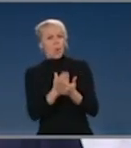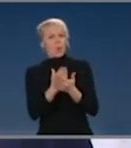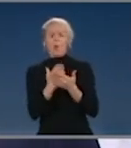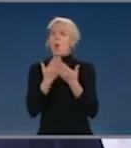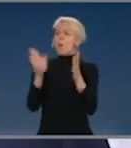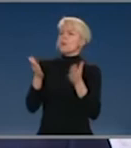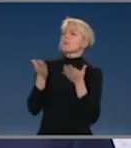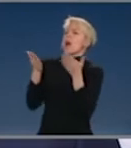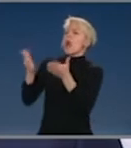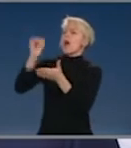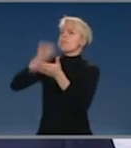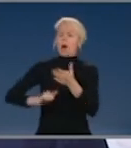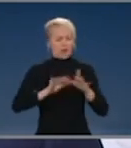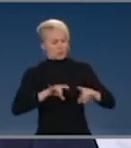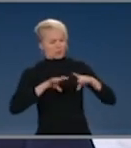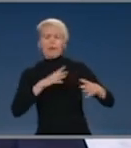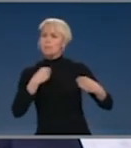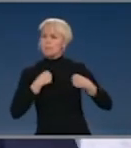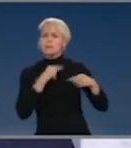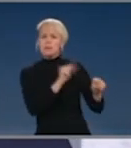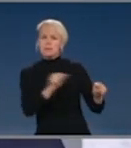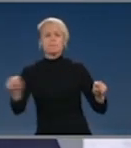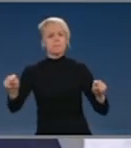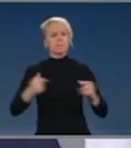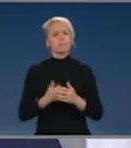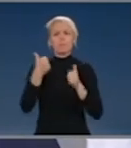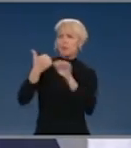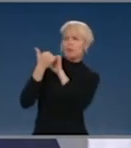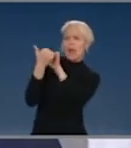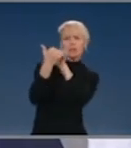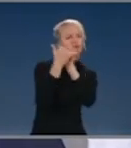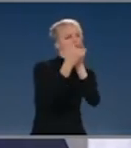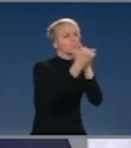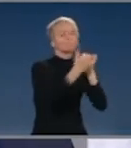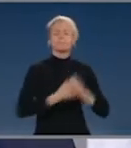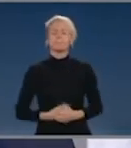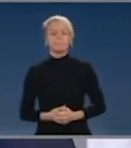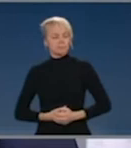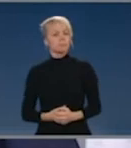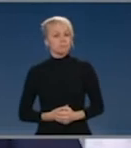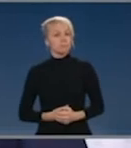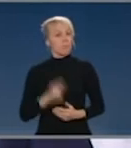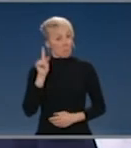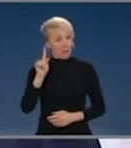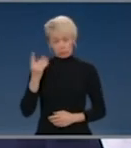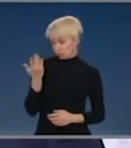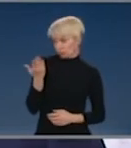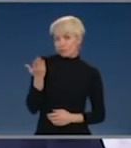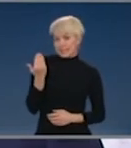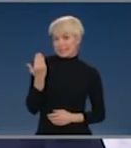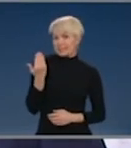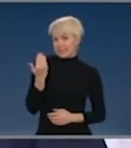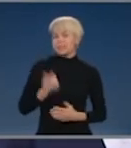they were predominantly the issues that foreign investment questions were determined over. But in more recent times,